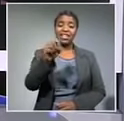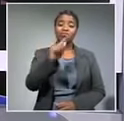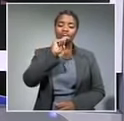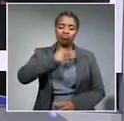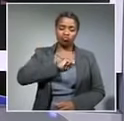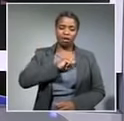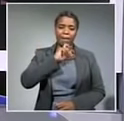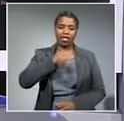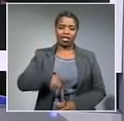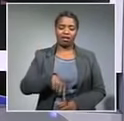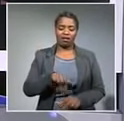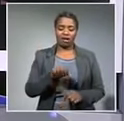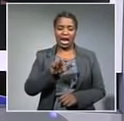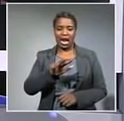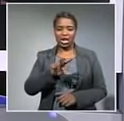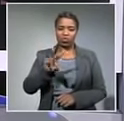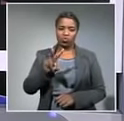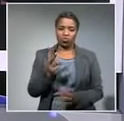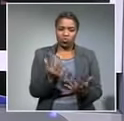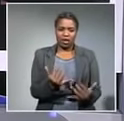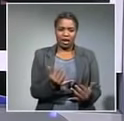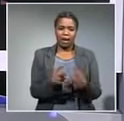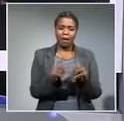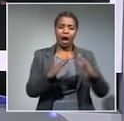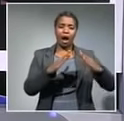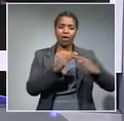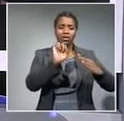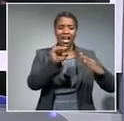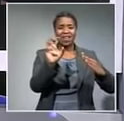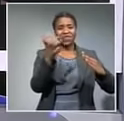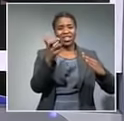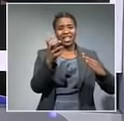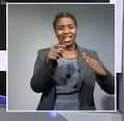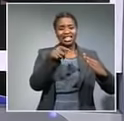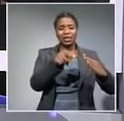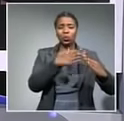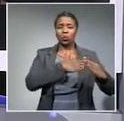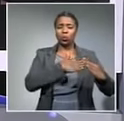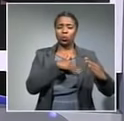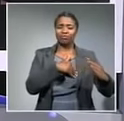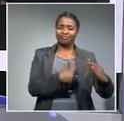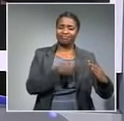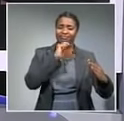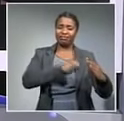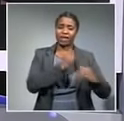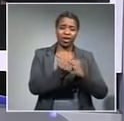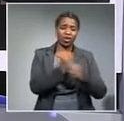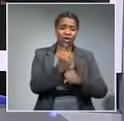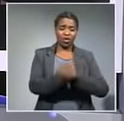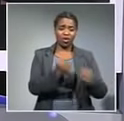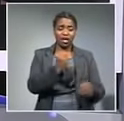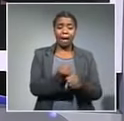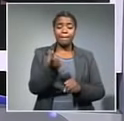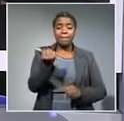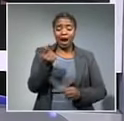82 years old today the neglect of her house in Brantford in the Free State has been a sore point for years while money